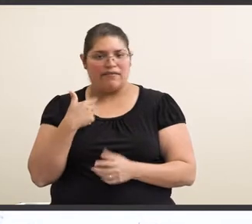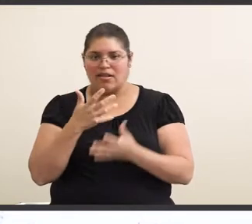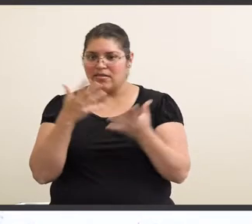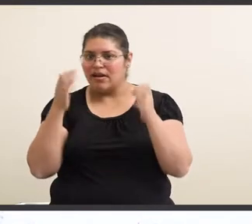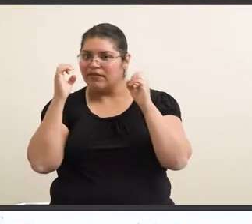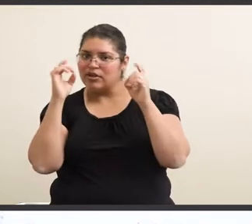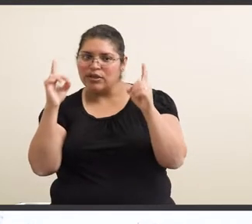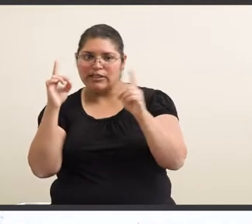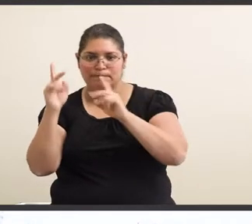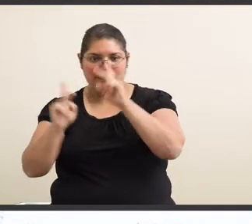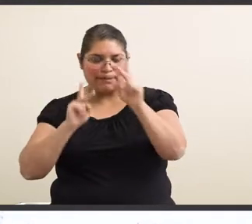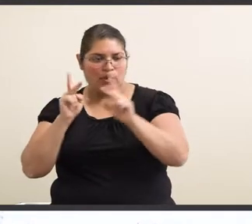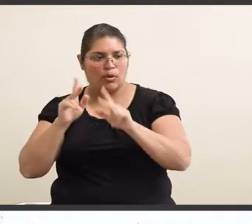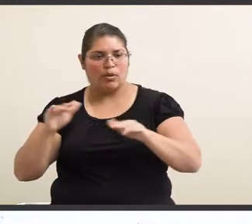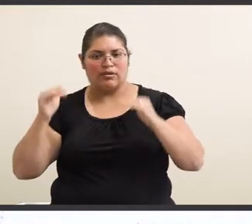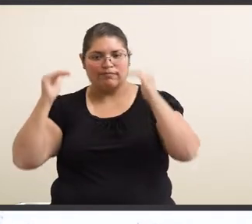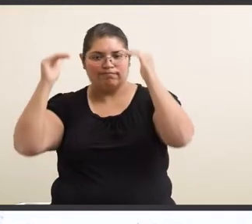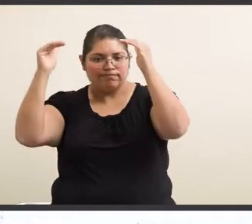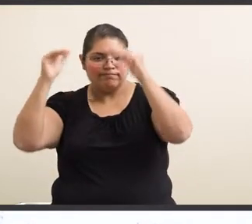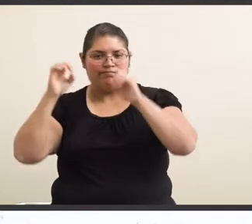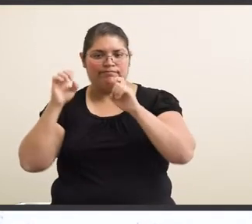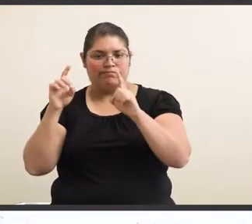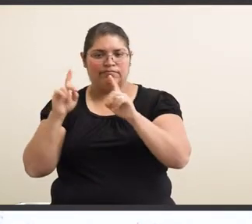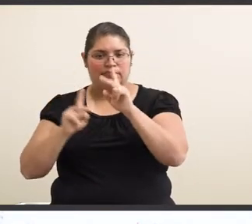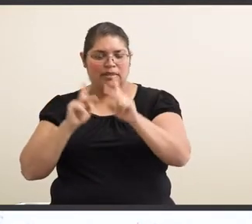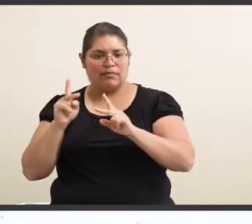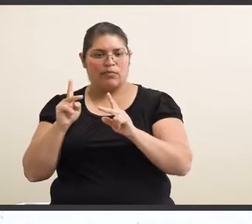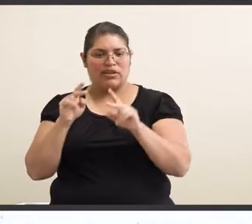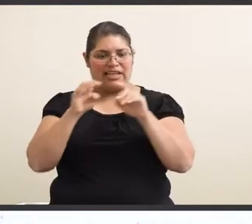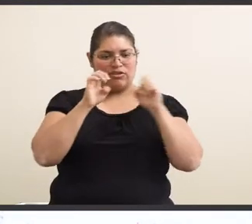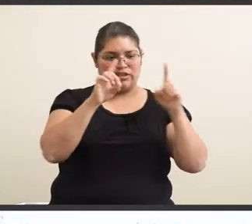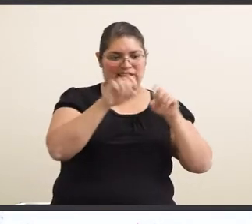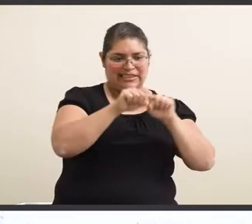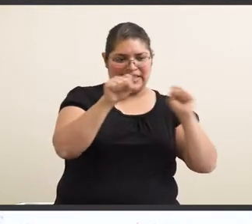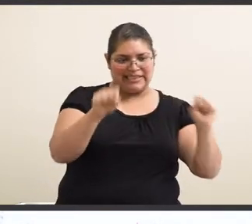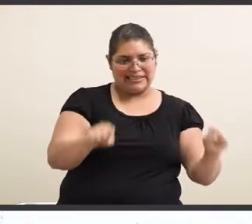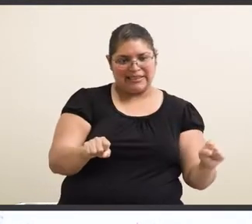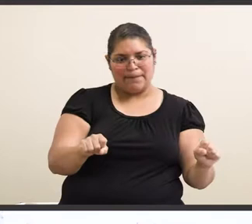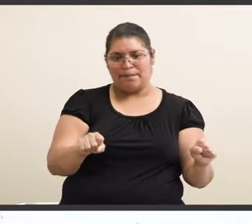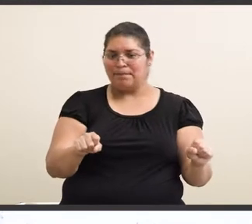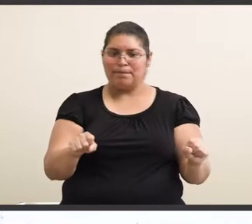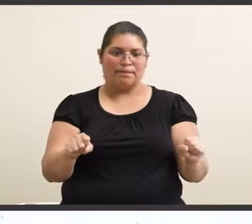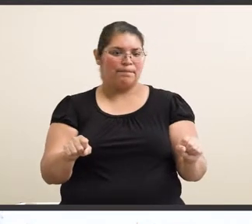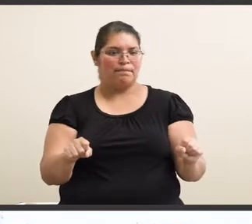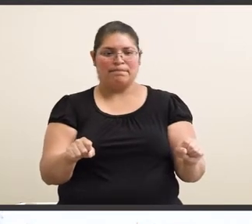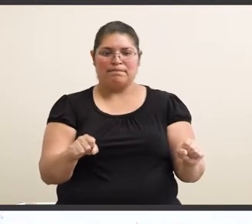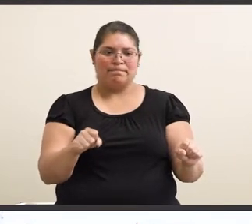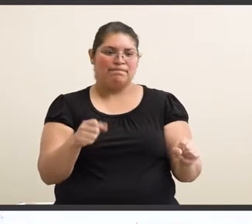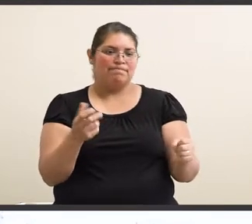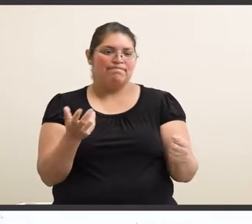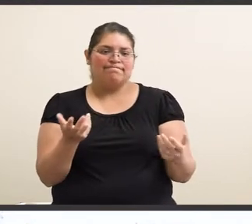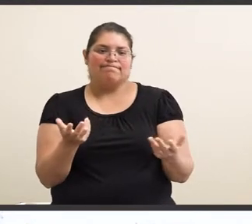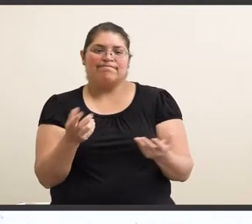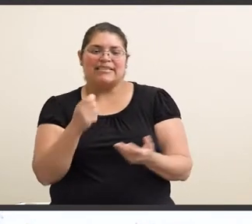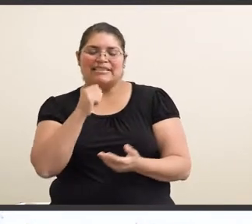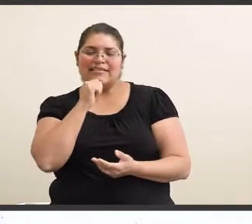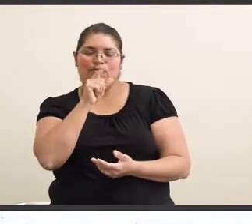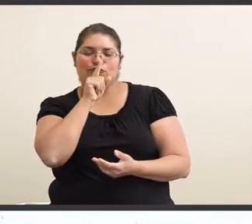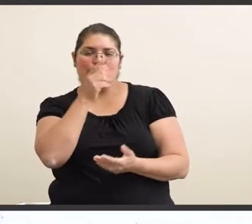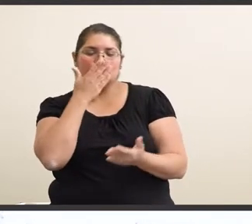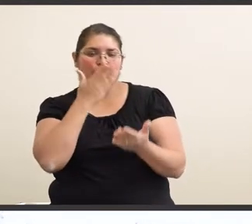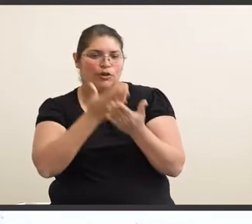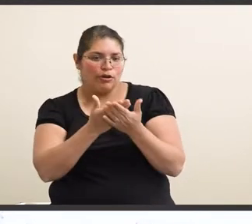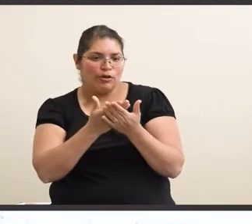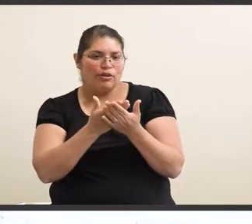educated people and, you know, the educational system is not very, uh, good.